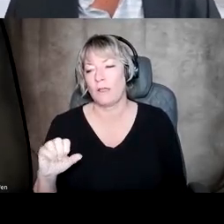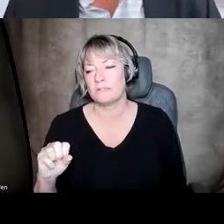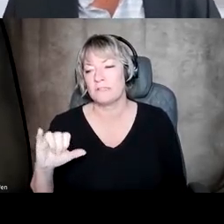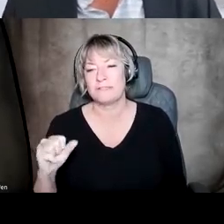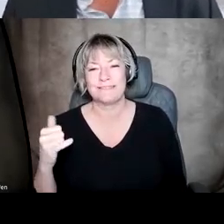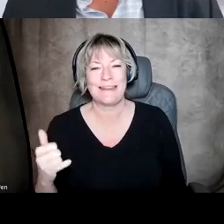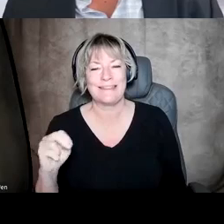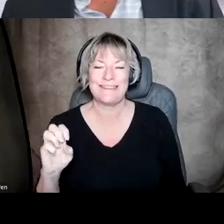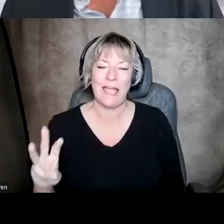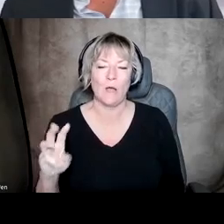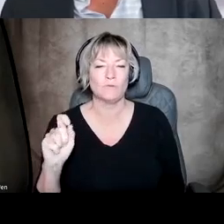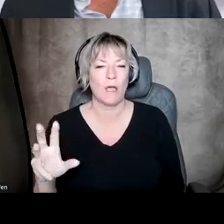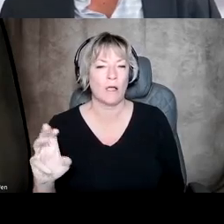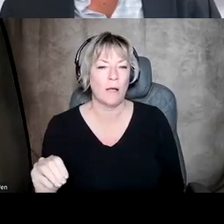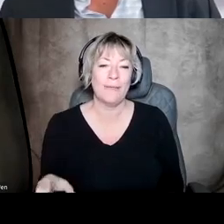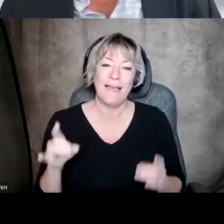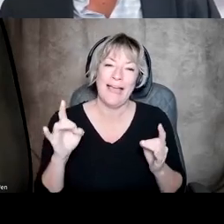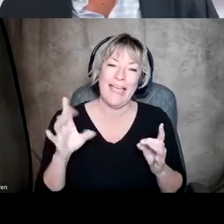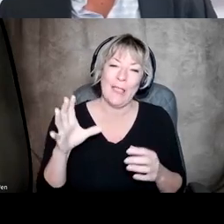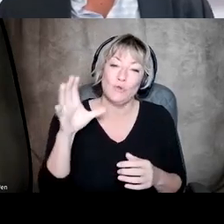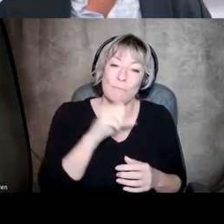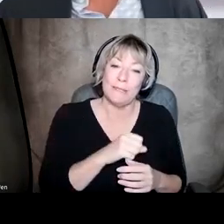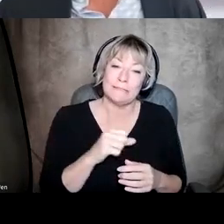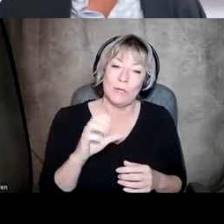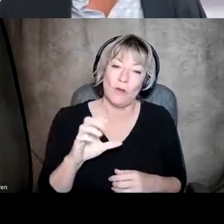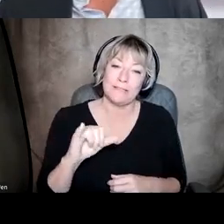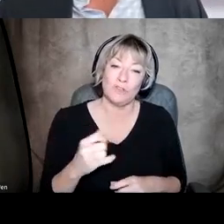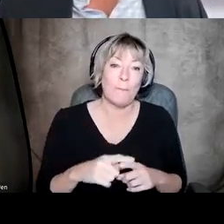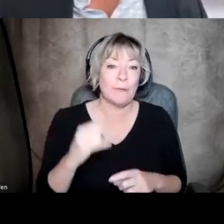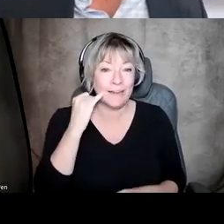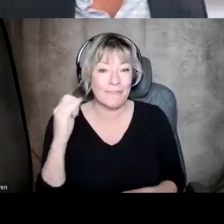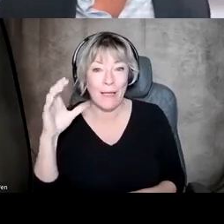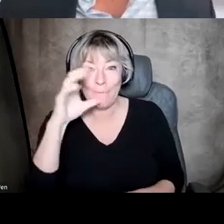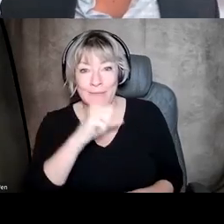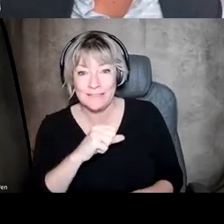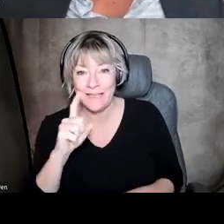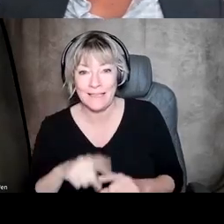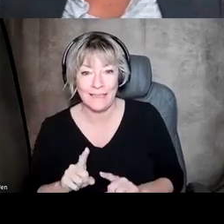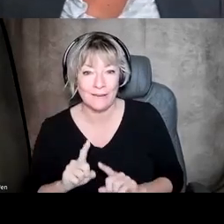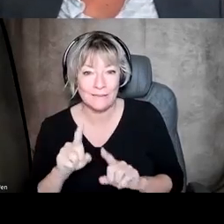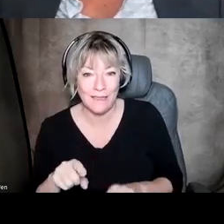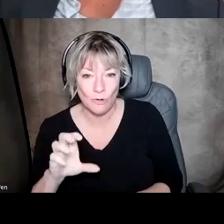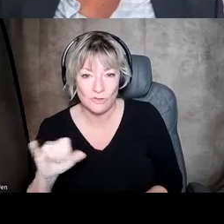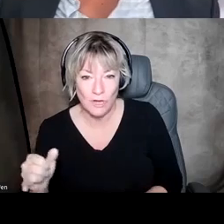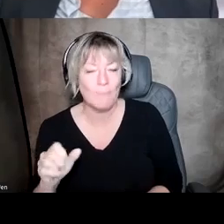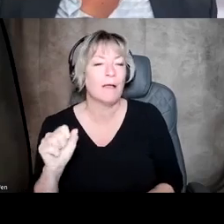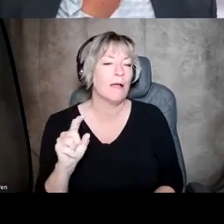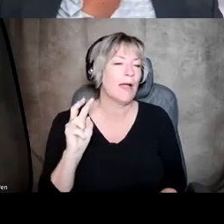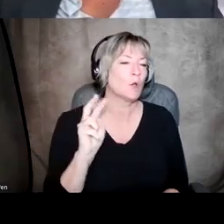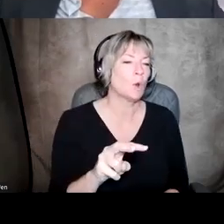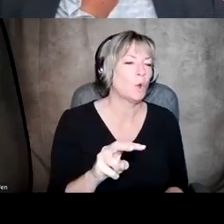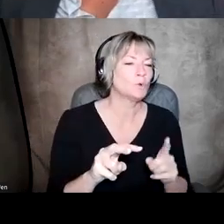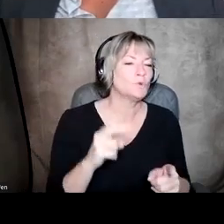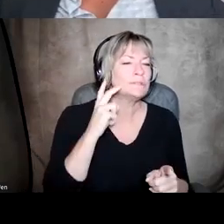miss a Crisis Jam, but I know where to go if I do, and it's right there on the Jam site where I can see last week's fascinating